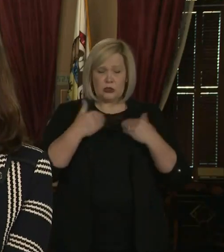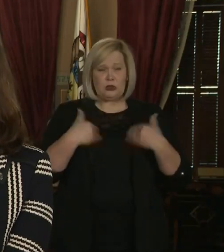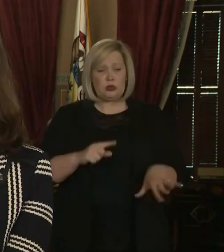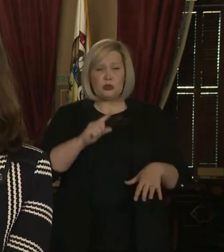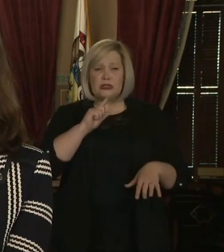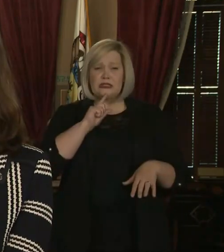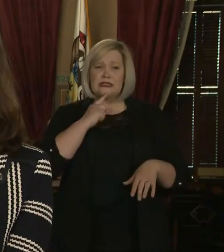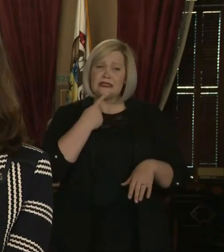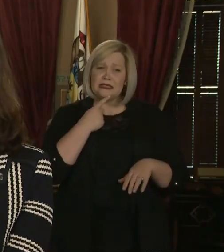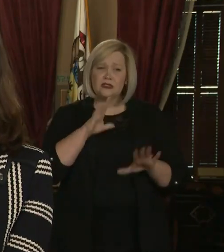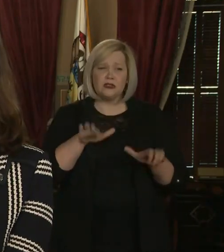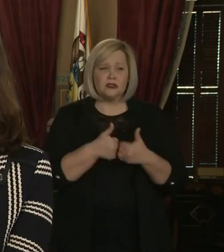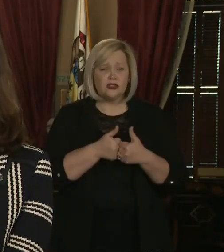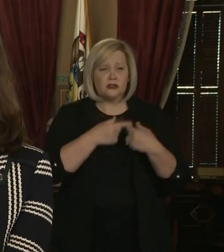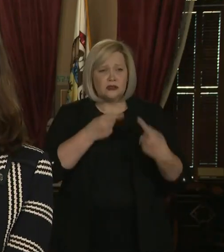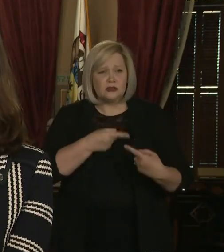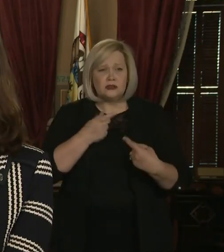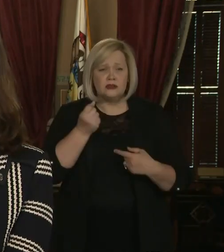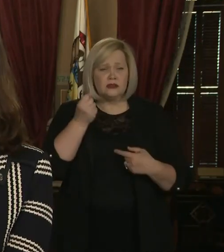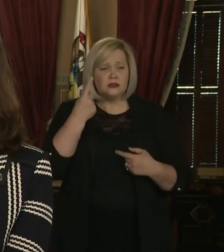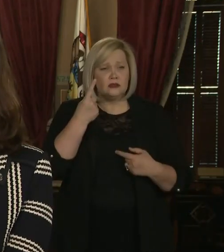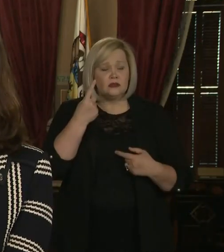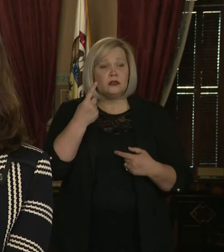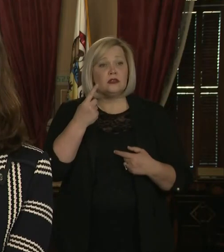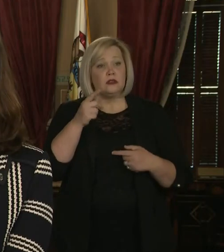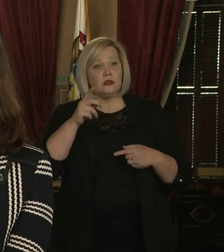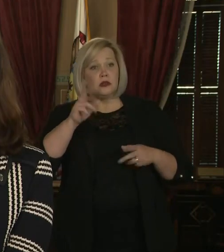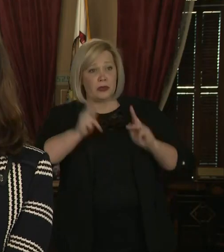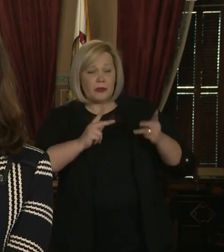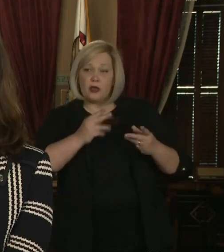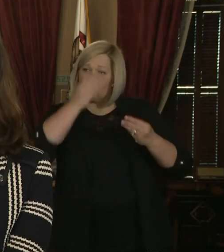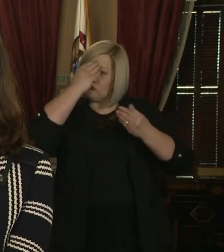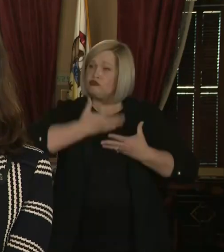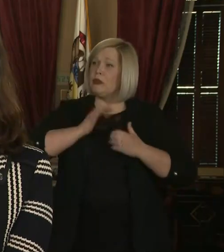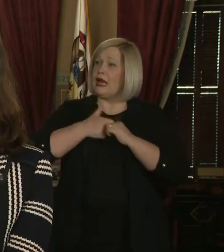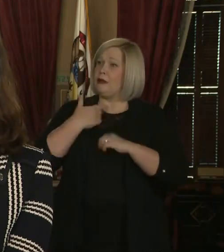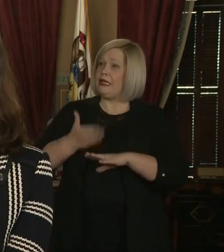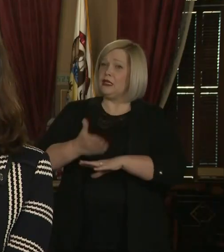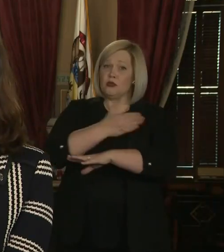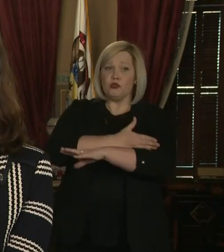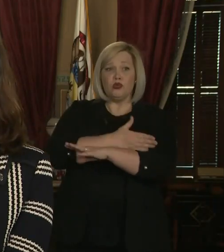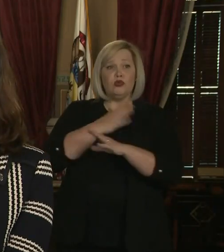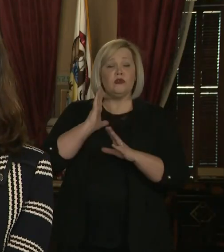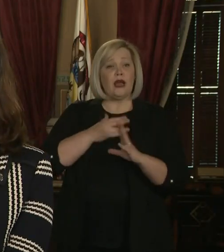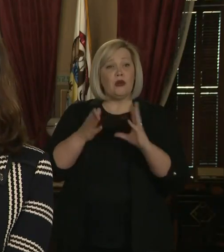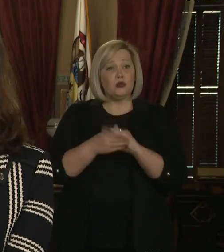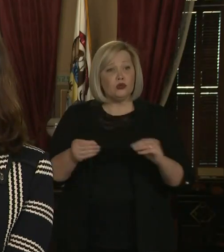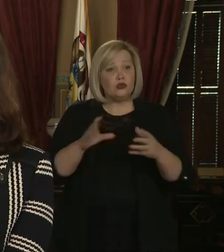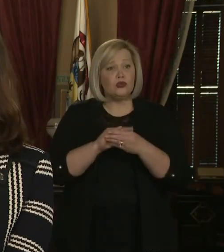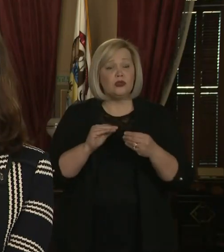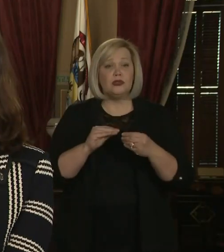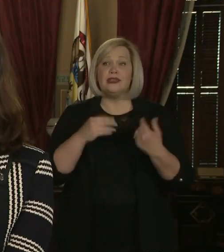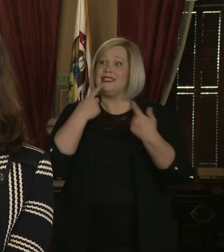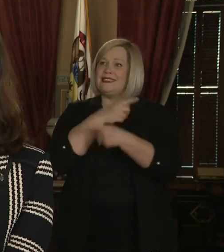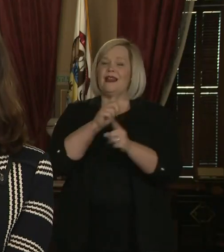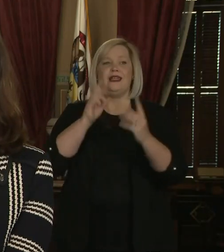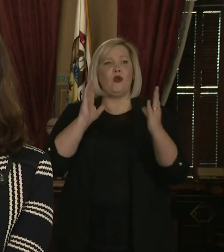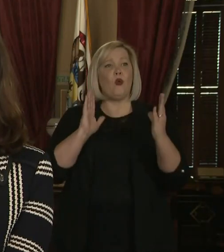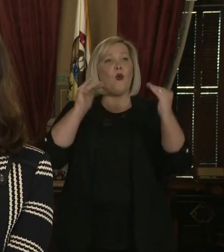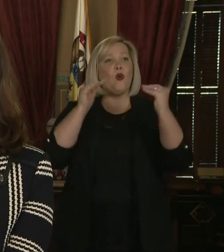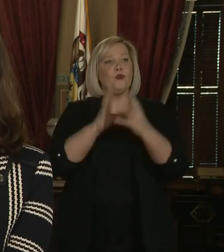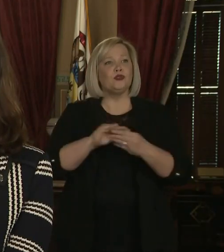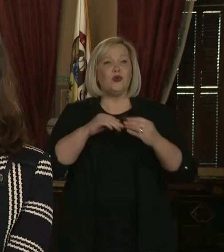welcome people's suggestions about how we can improve upon that. I think that stories of hope are incredibly